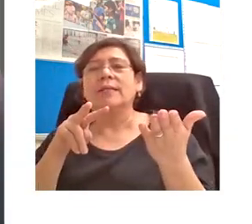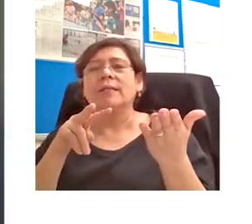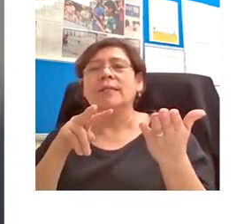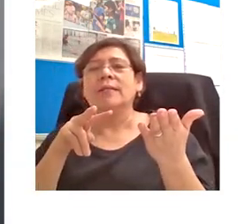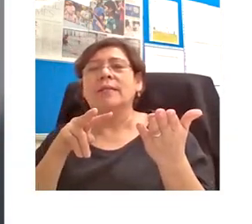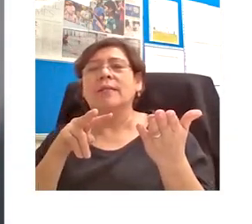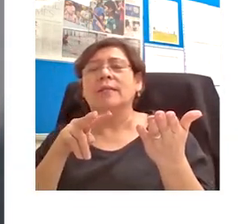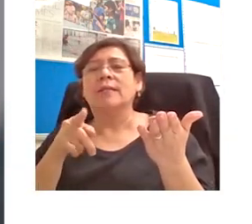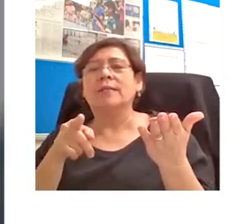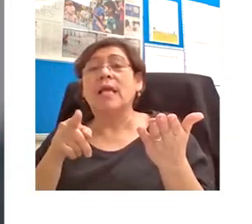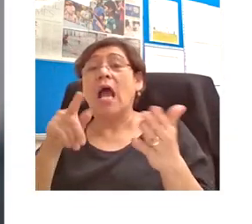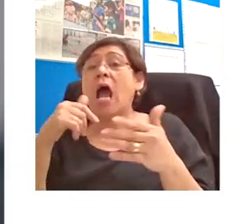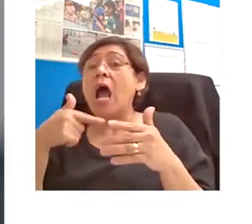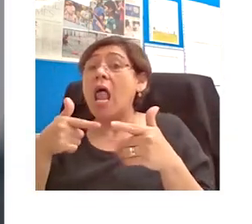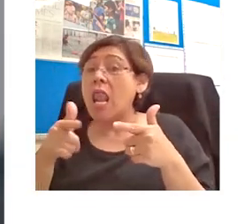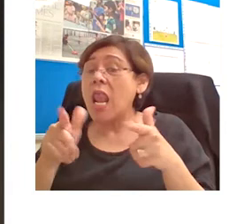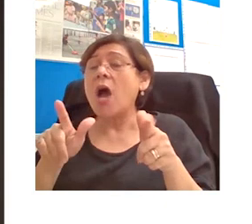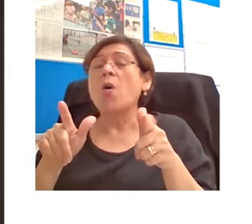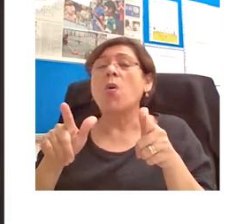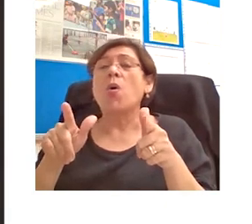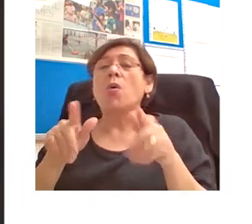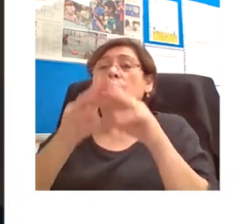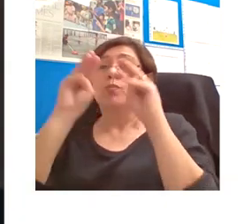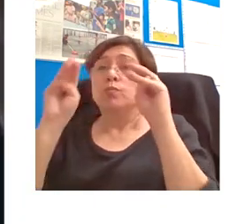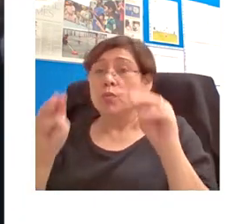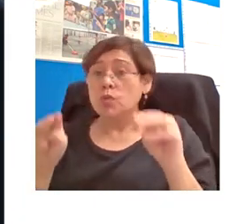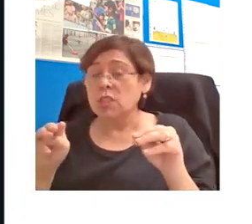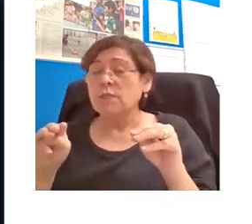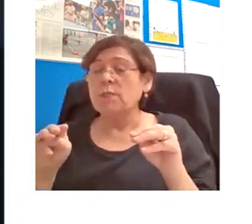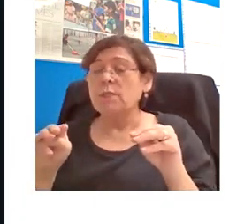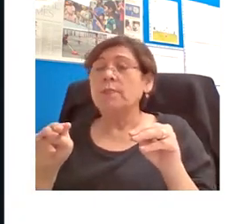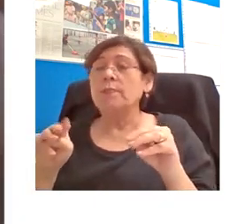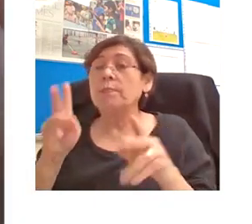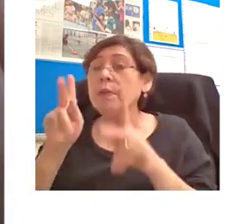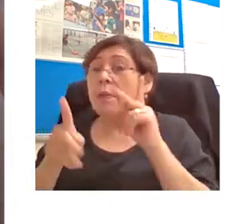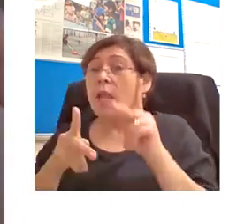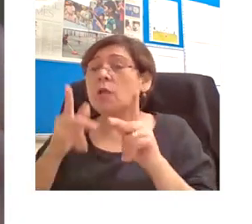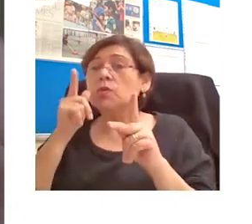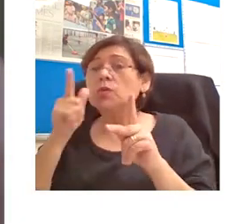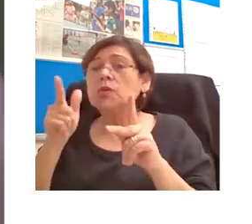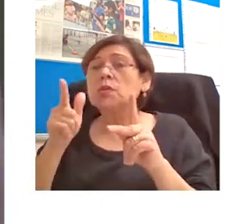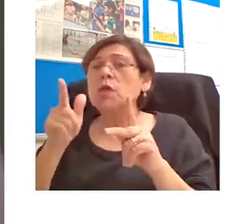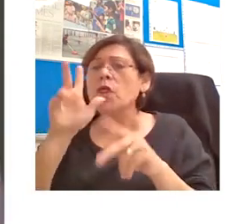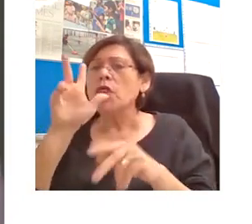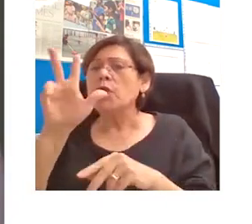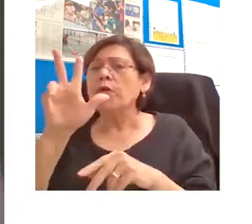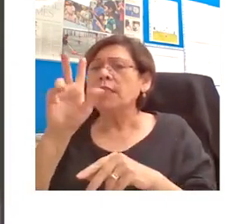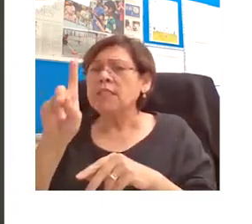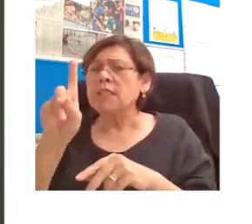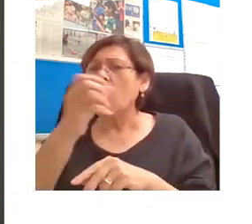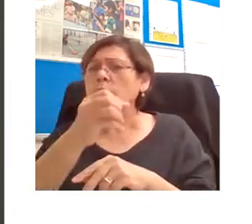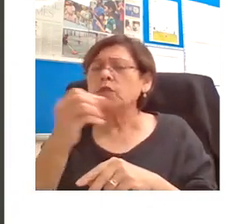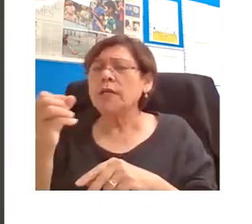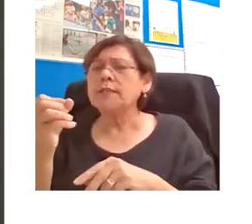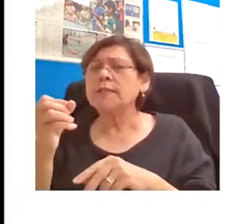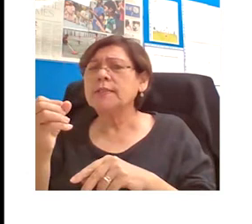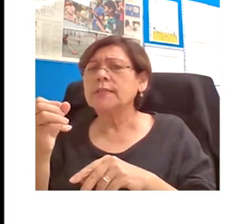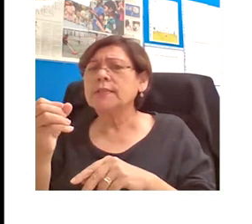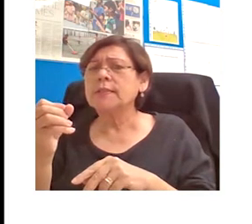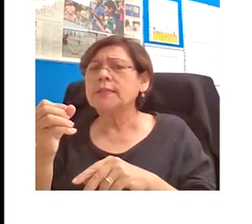allow museum visitors to generate three-dimensional objects, three-dimensional models of the objects which are